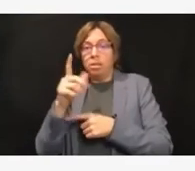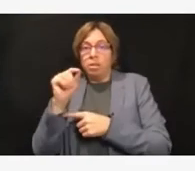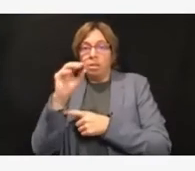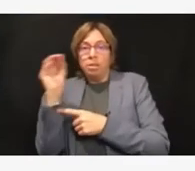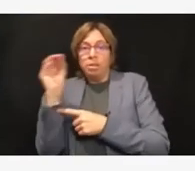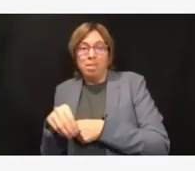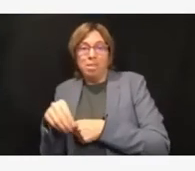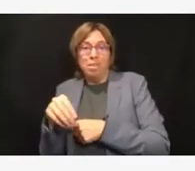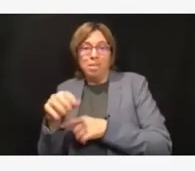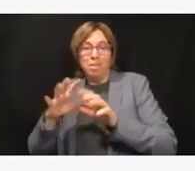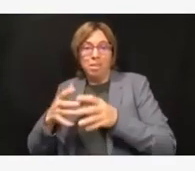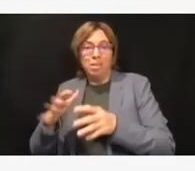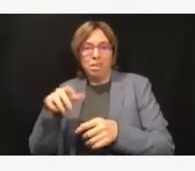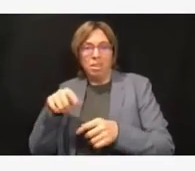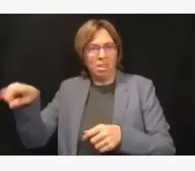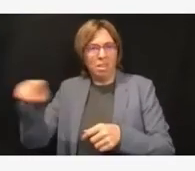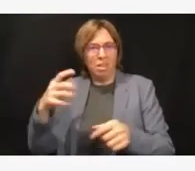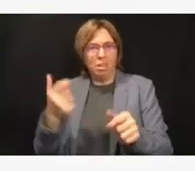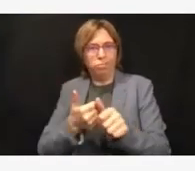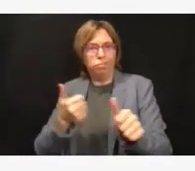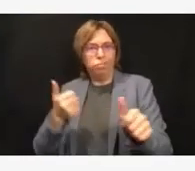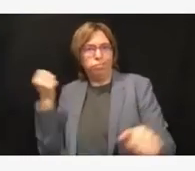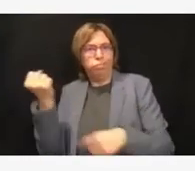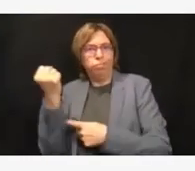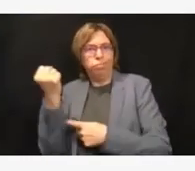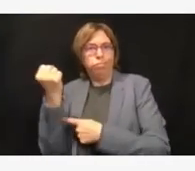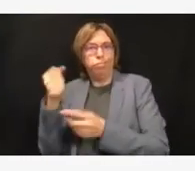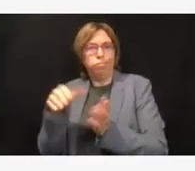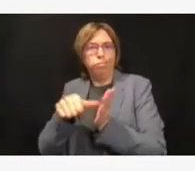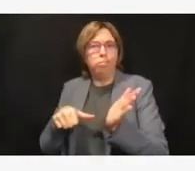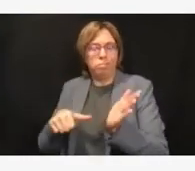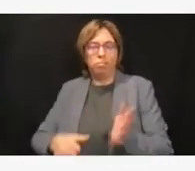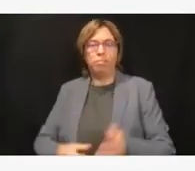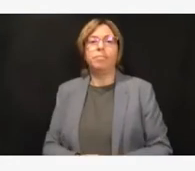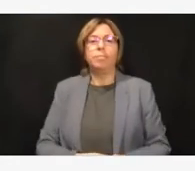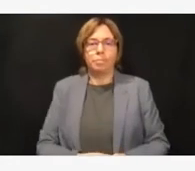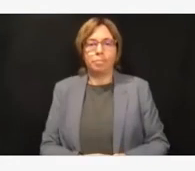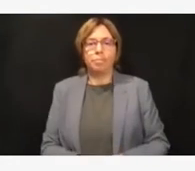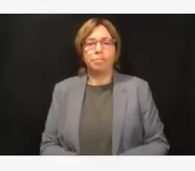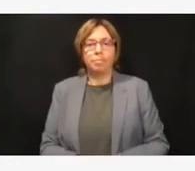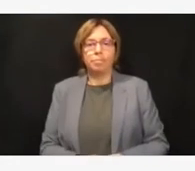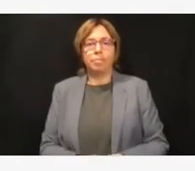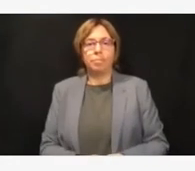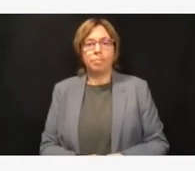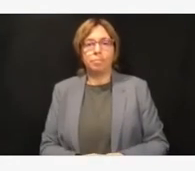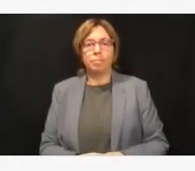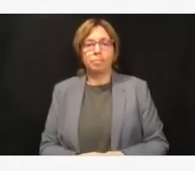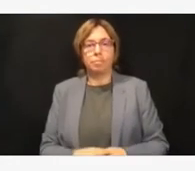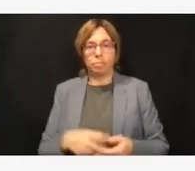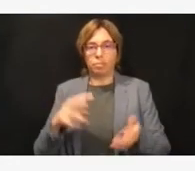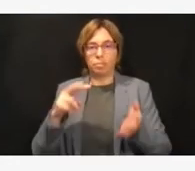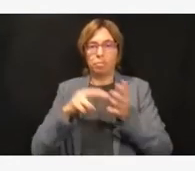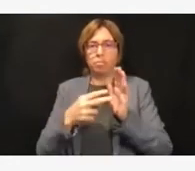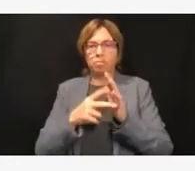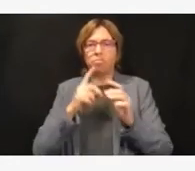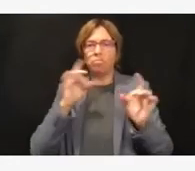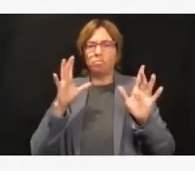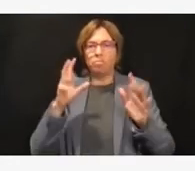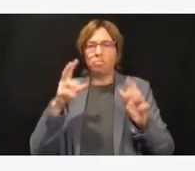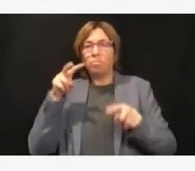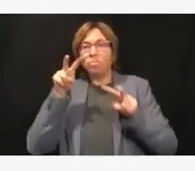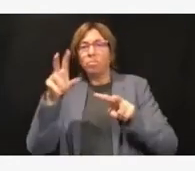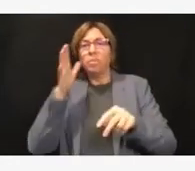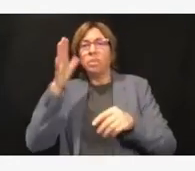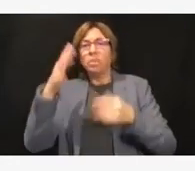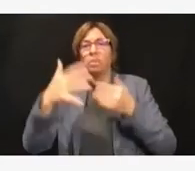Working through that is going to be a logistical challenge that's going to play forward into our near-term future.